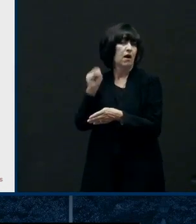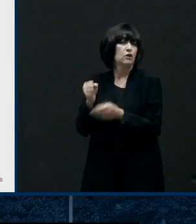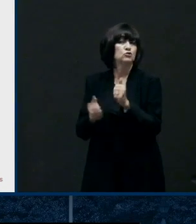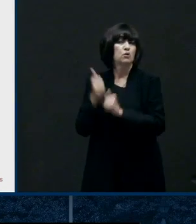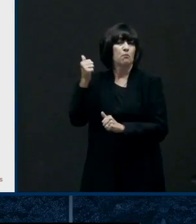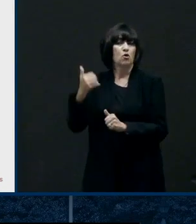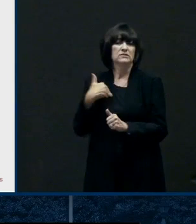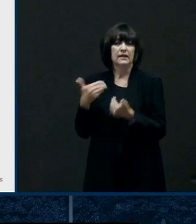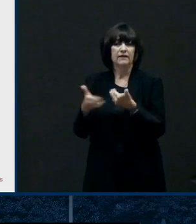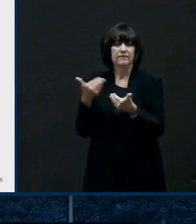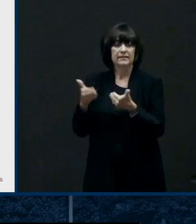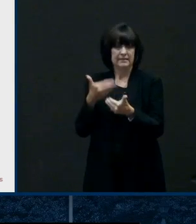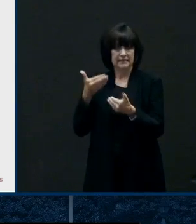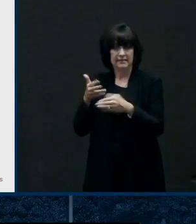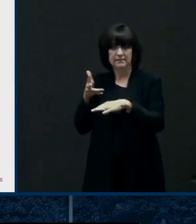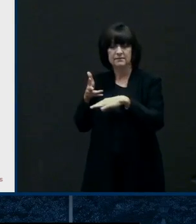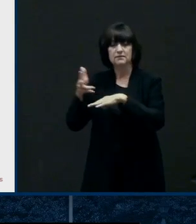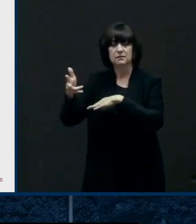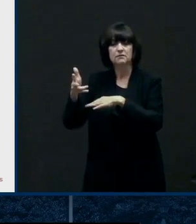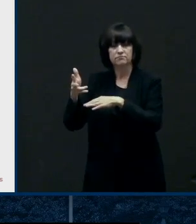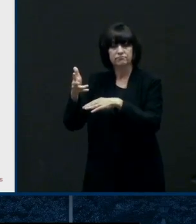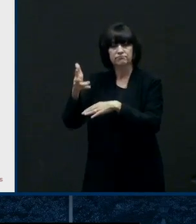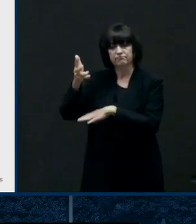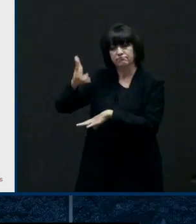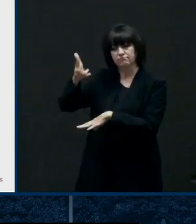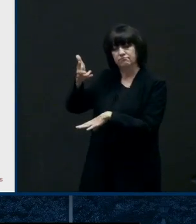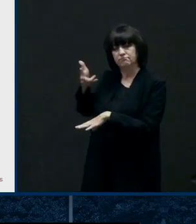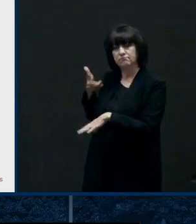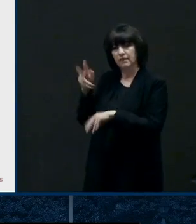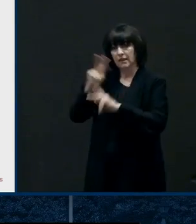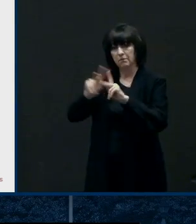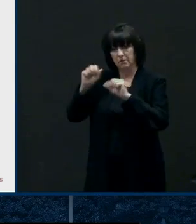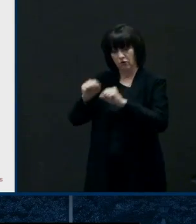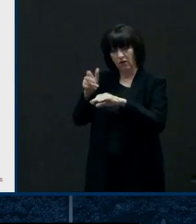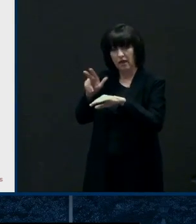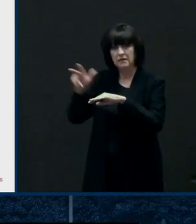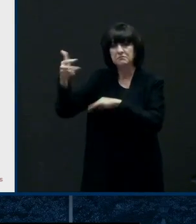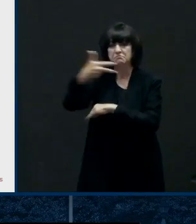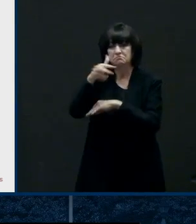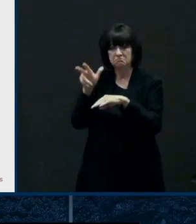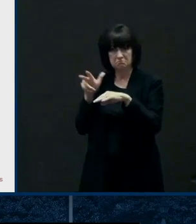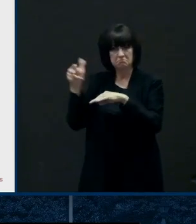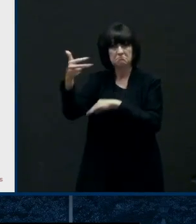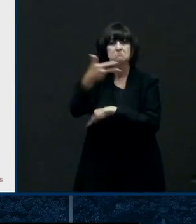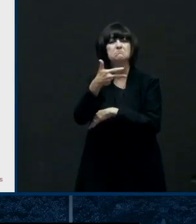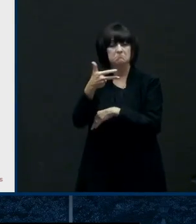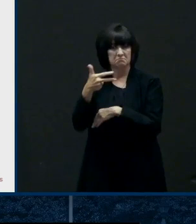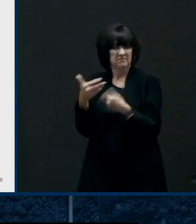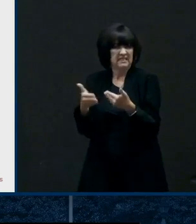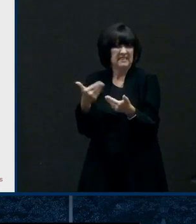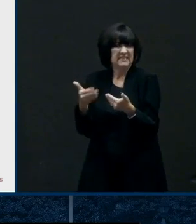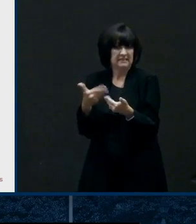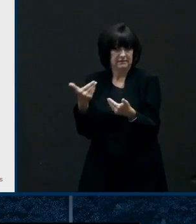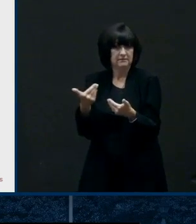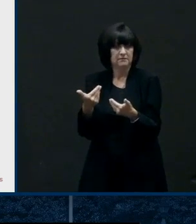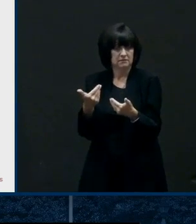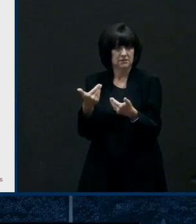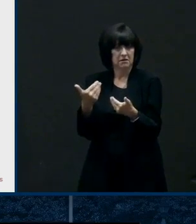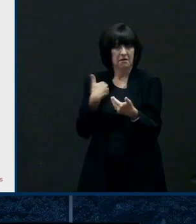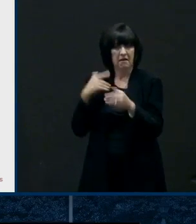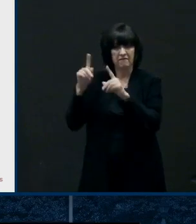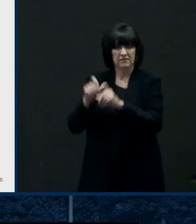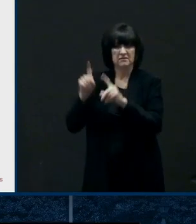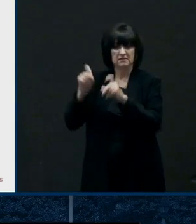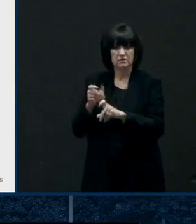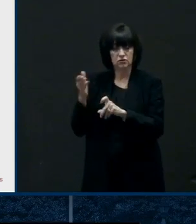individuals so more to that as we confirm that probably had the first two weeks planned out by the end of this week early next week and we'll share that with